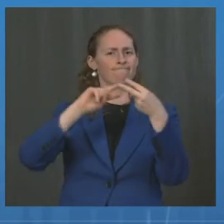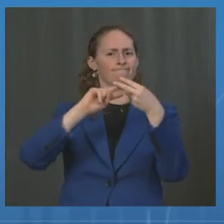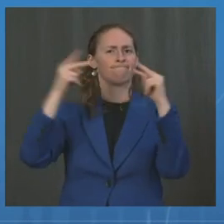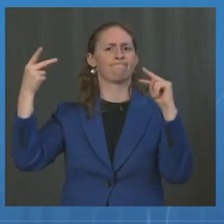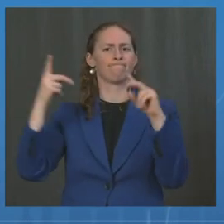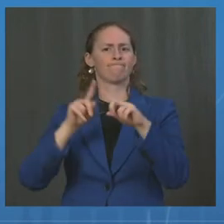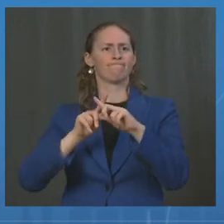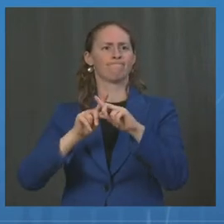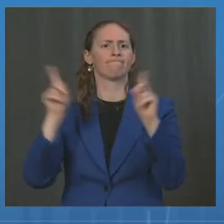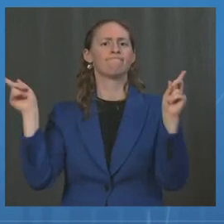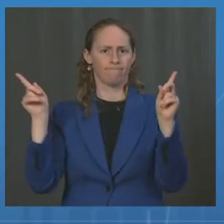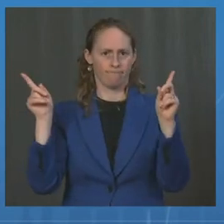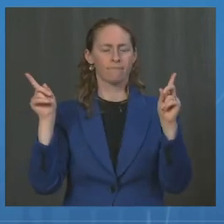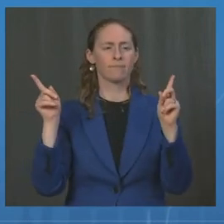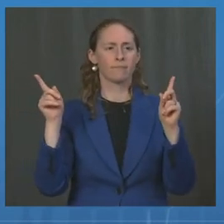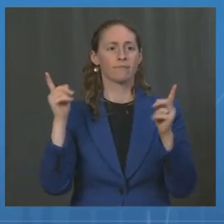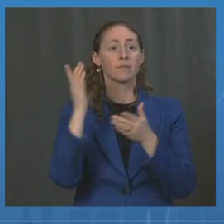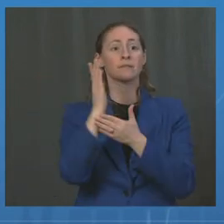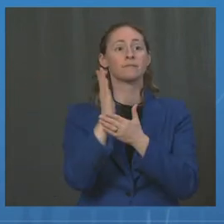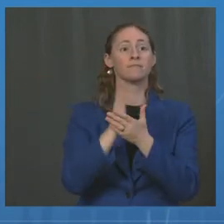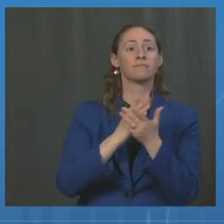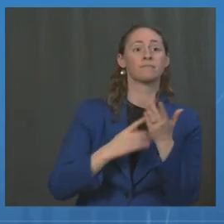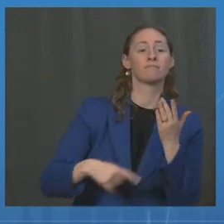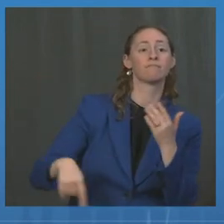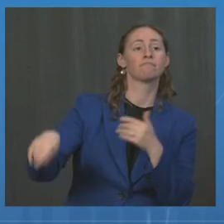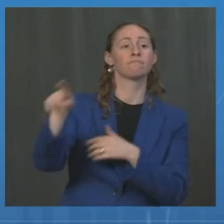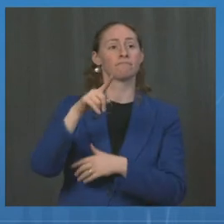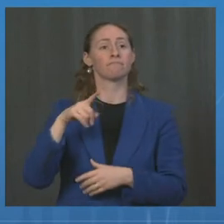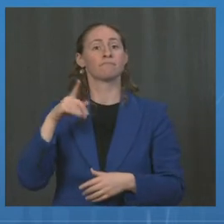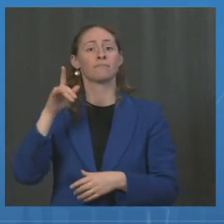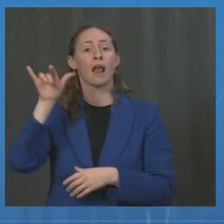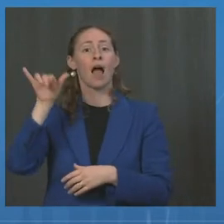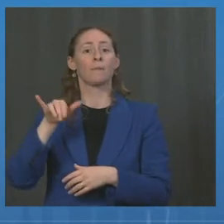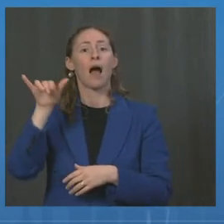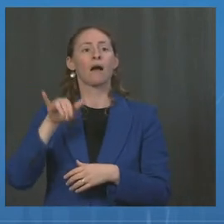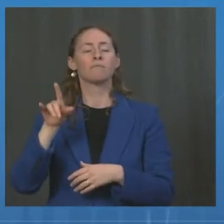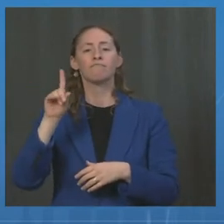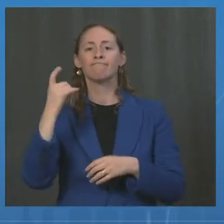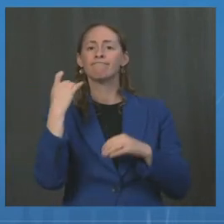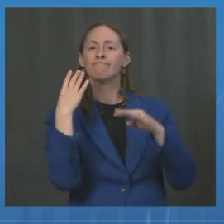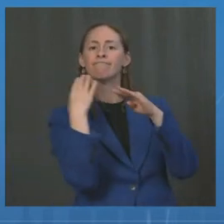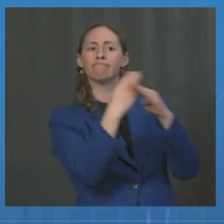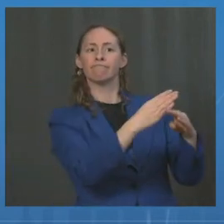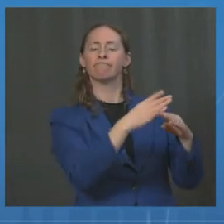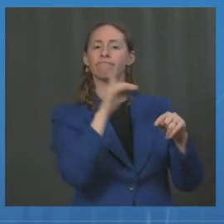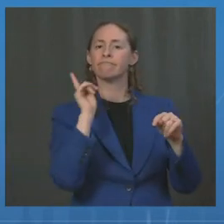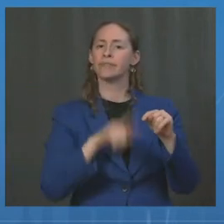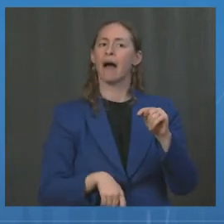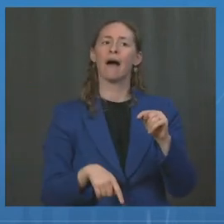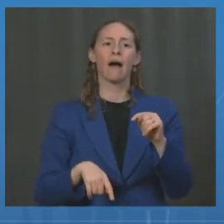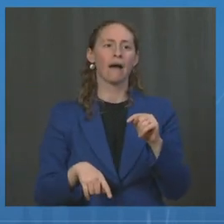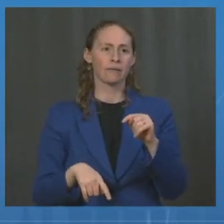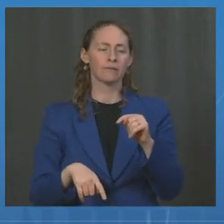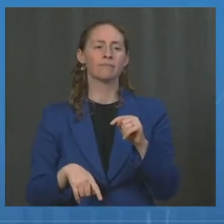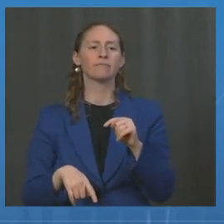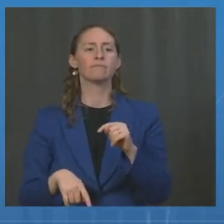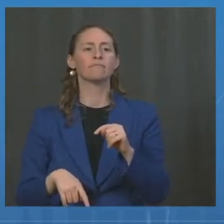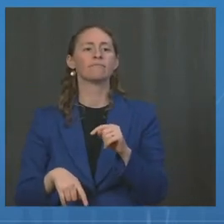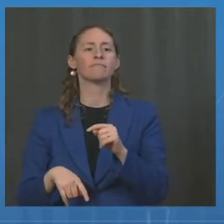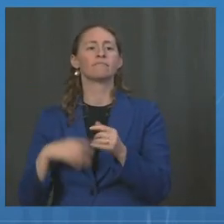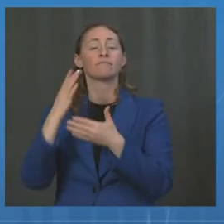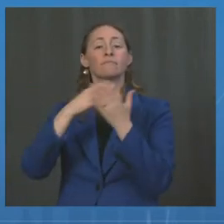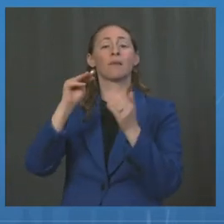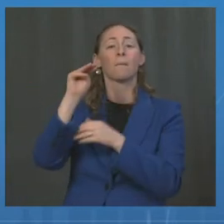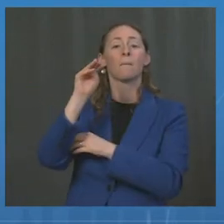antibodies, not only monoclonal antibodies, but vaccine and convalescent serum-induced antibodies. But there